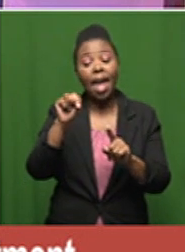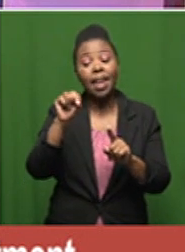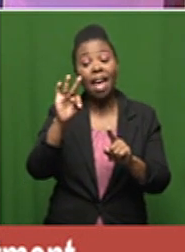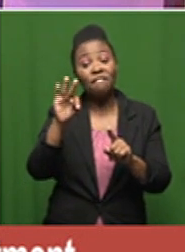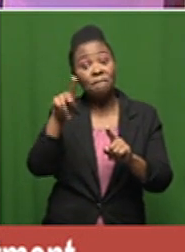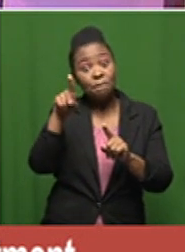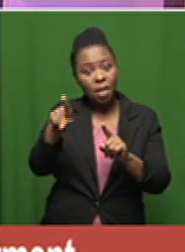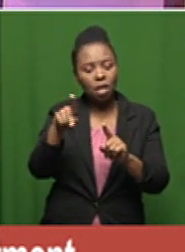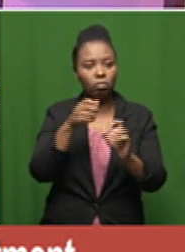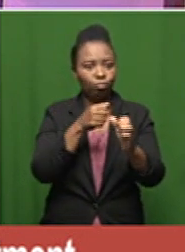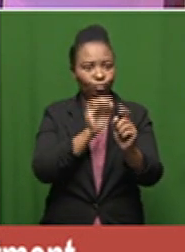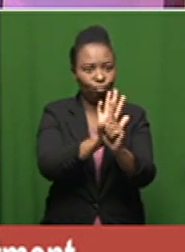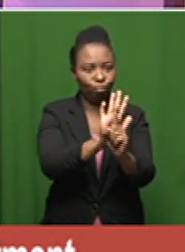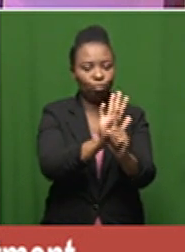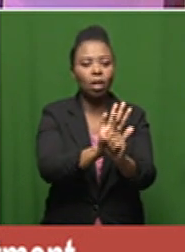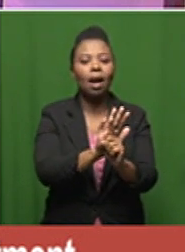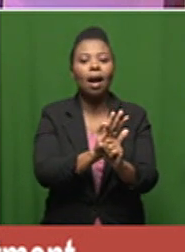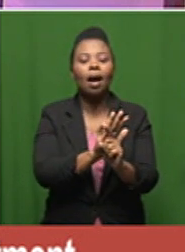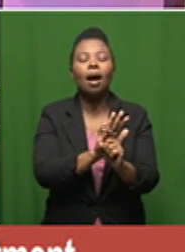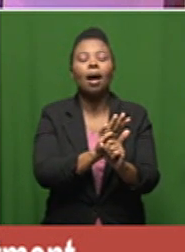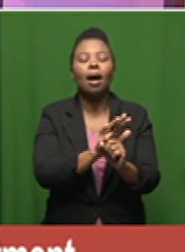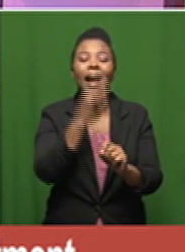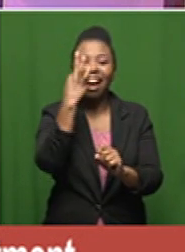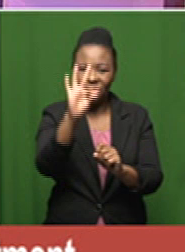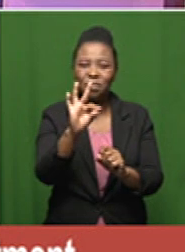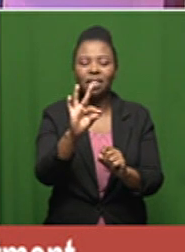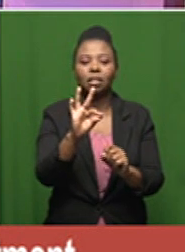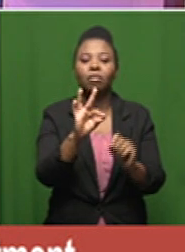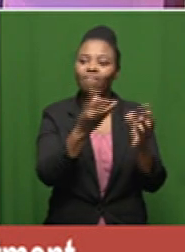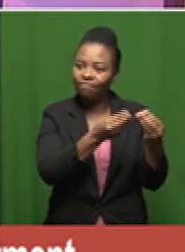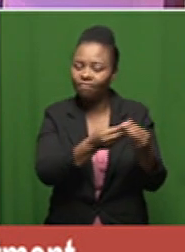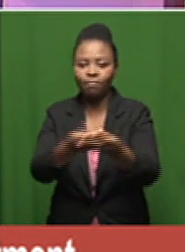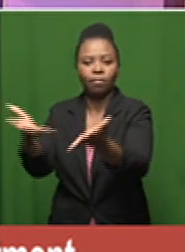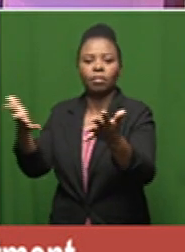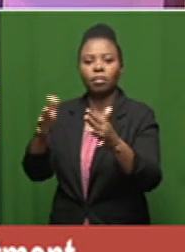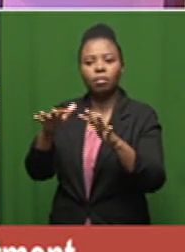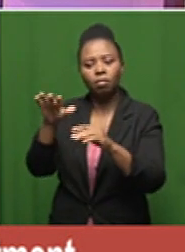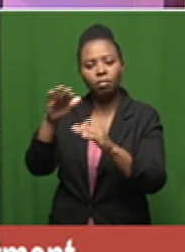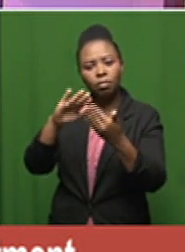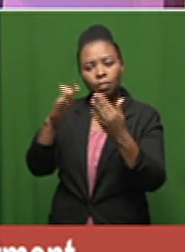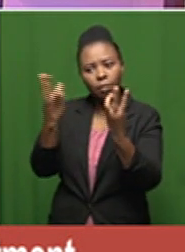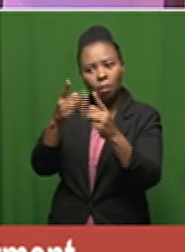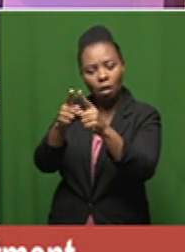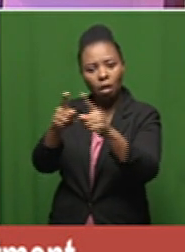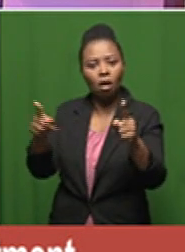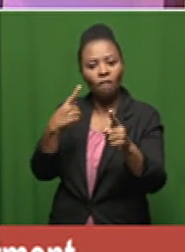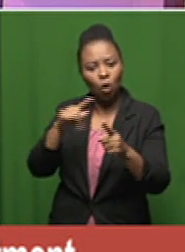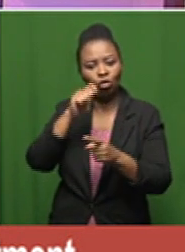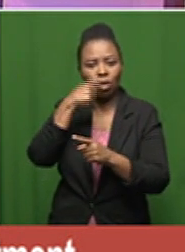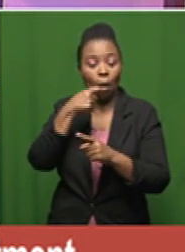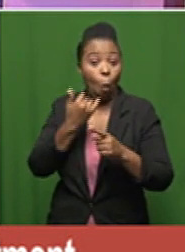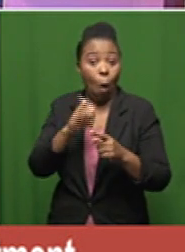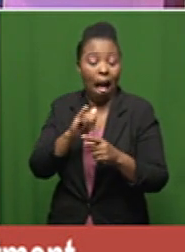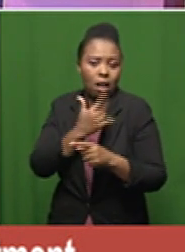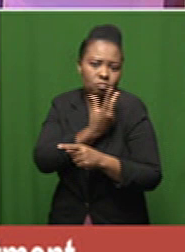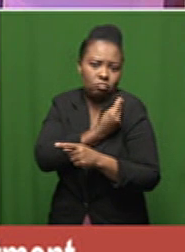procure the ivermectin drug and roll it out to citizens as treatment whilst the vaccine is being awaited well